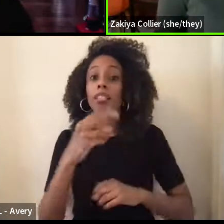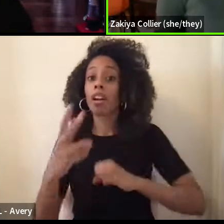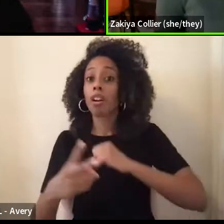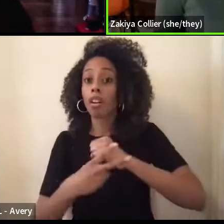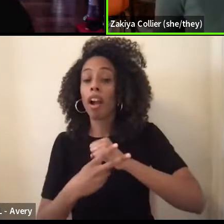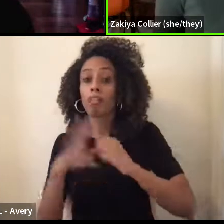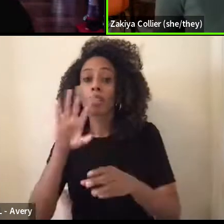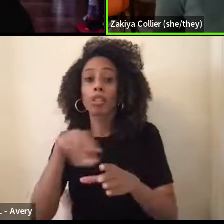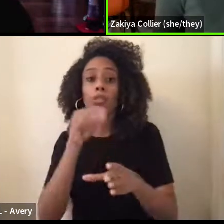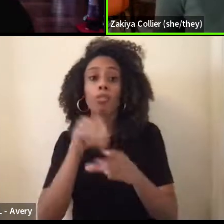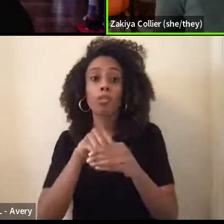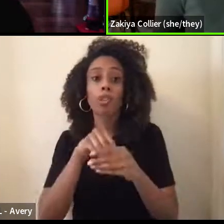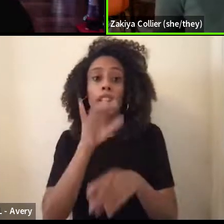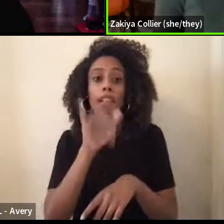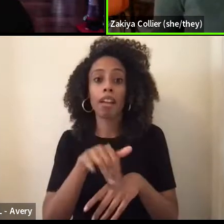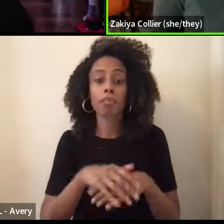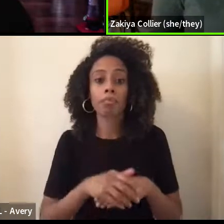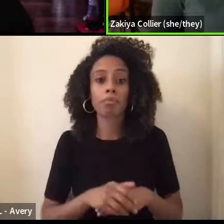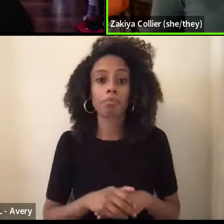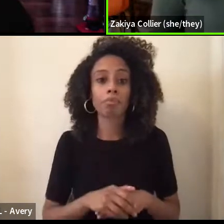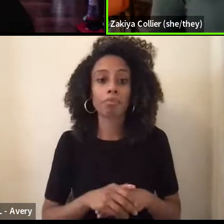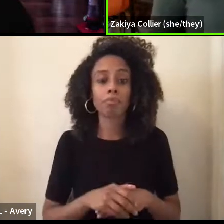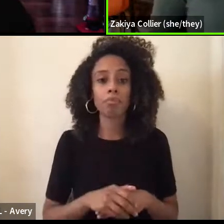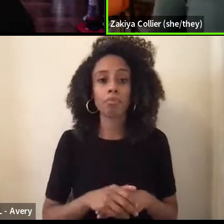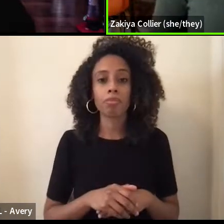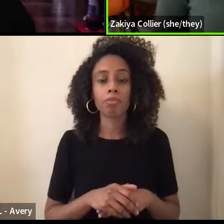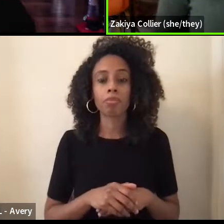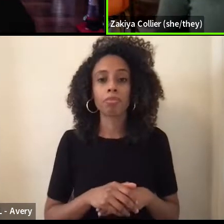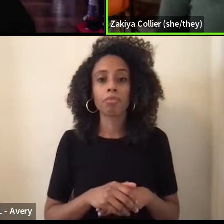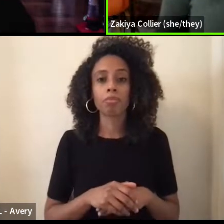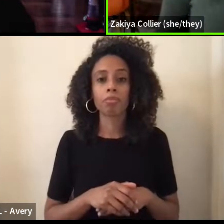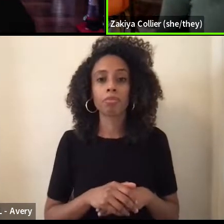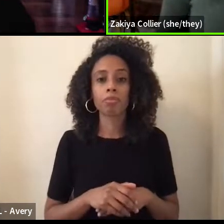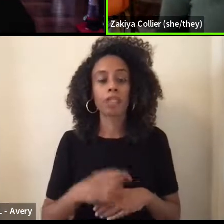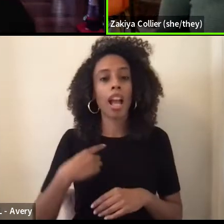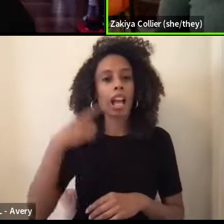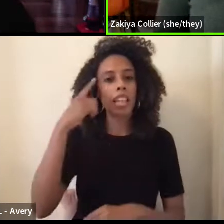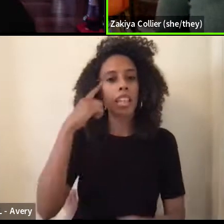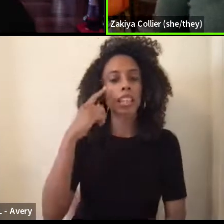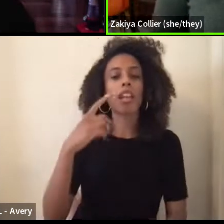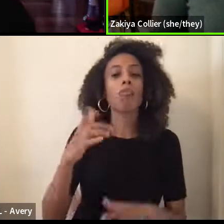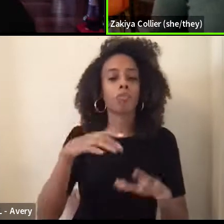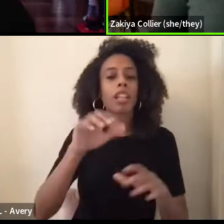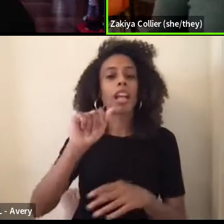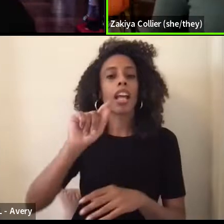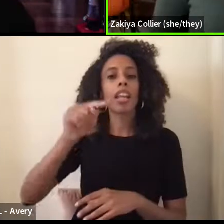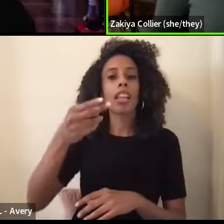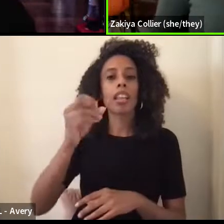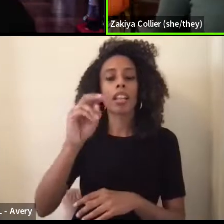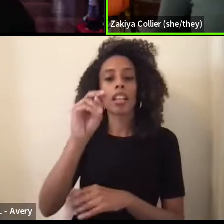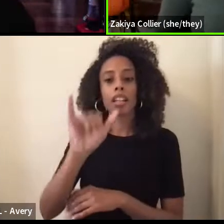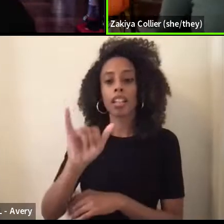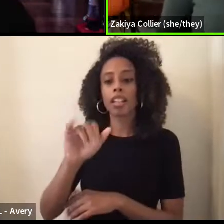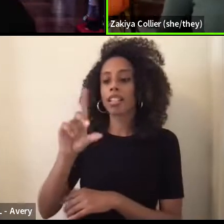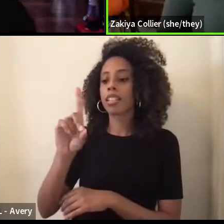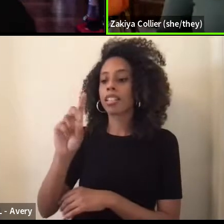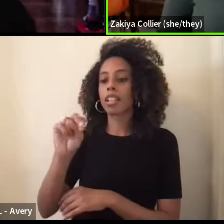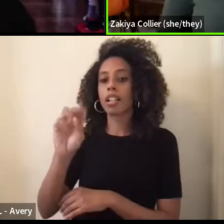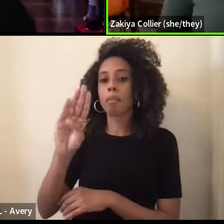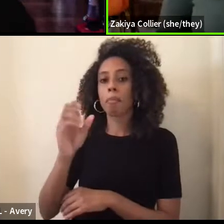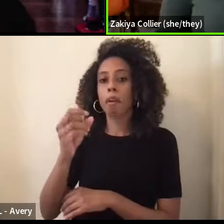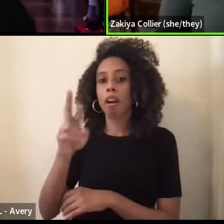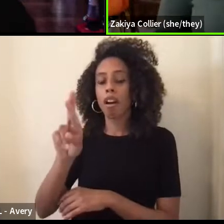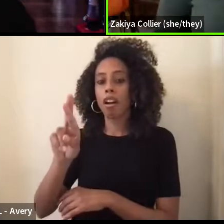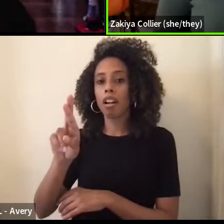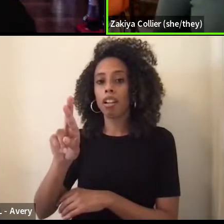included in that. Um, and so, um, Anthony Dunbar, um, authored an article